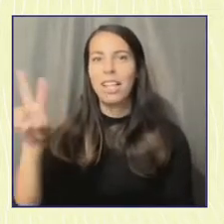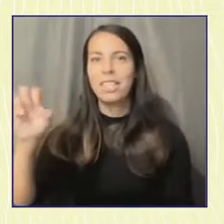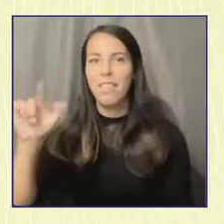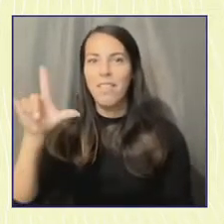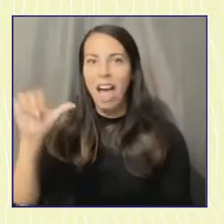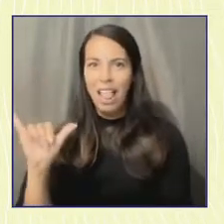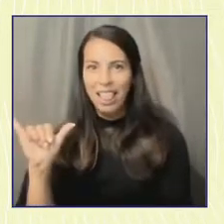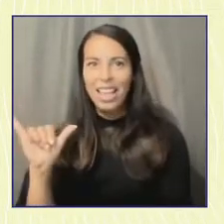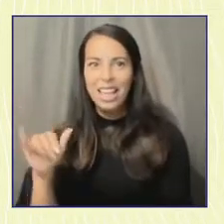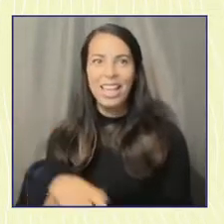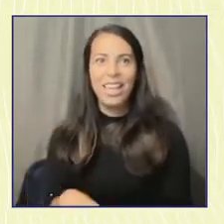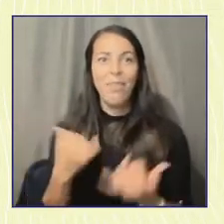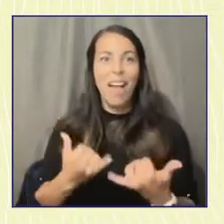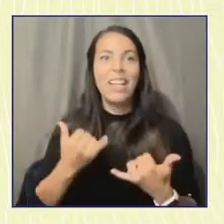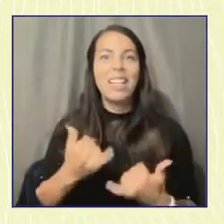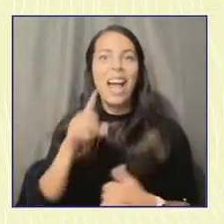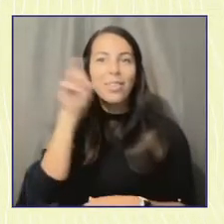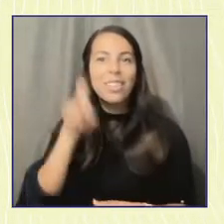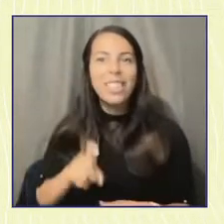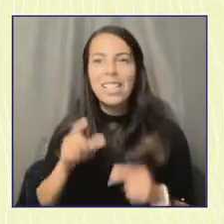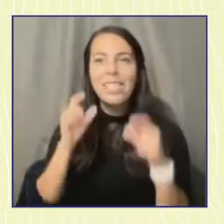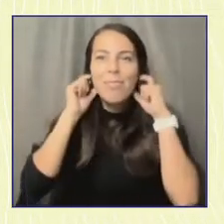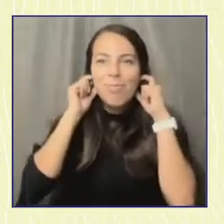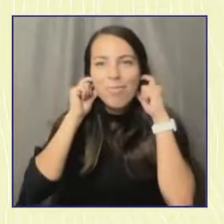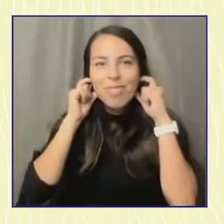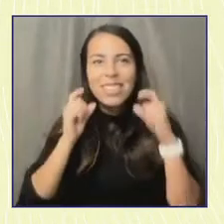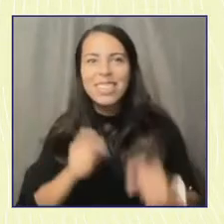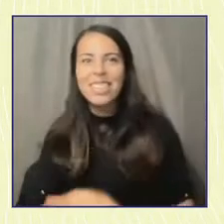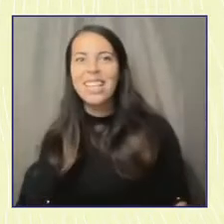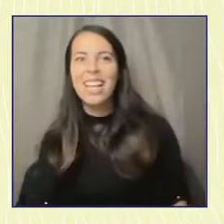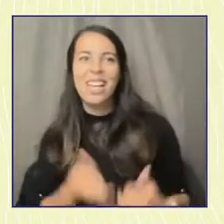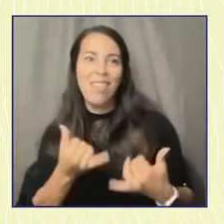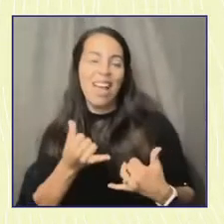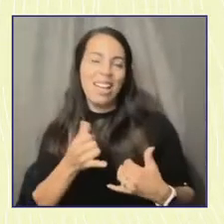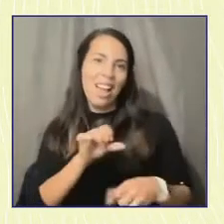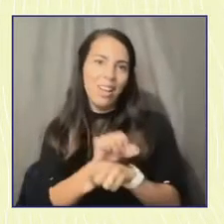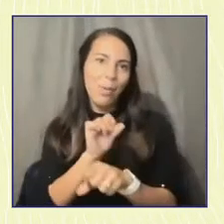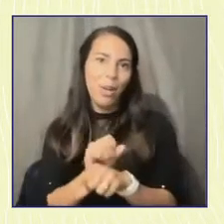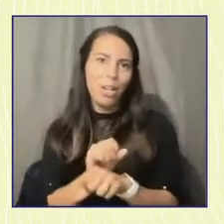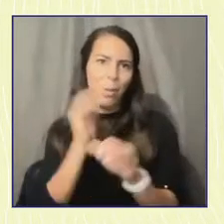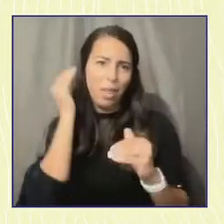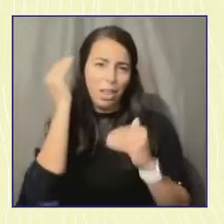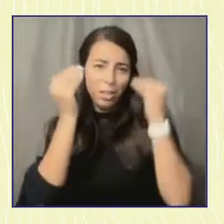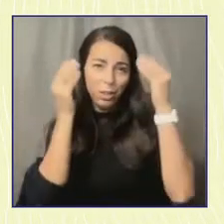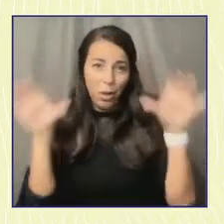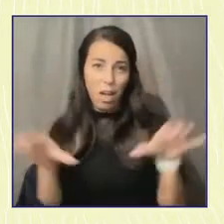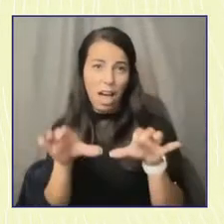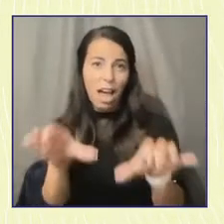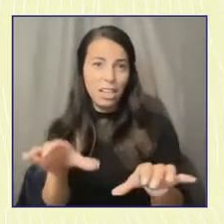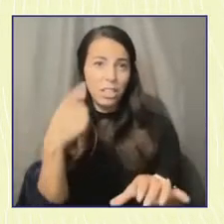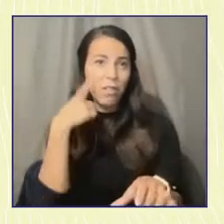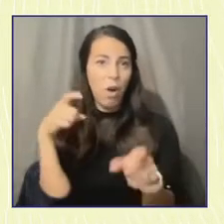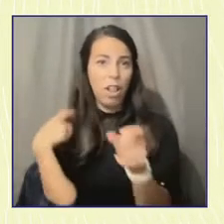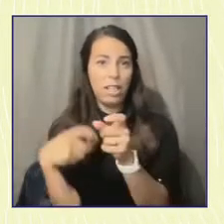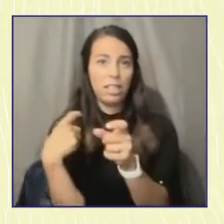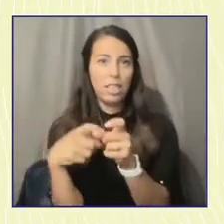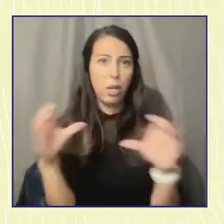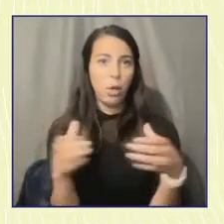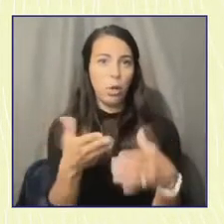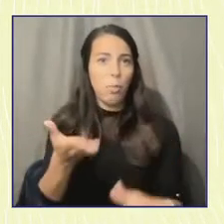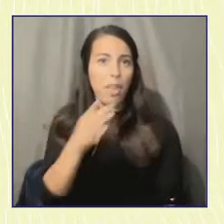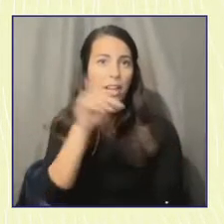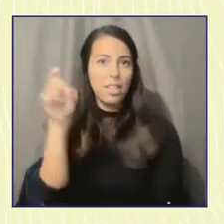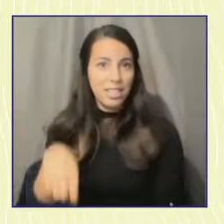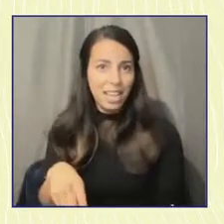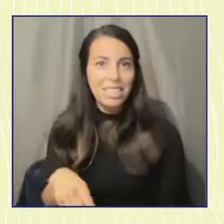Texas earrings, as we speak. And right now you're working with Joel Taxton, which is a group of the Latinos organizing in Texas. So let's just, like, talk a little